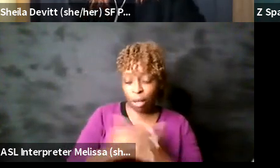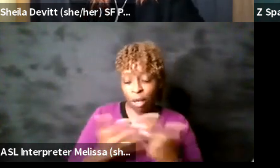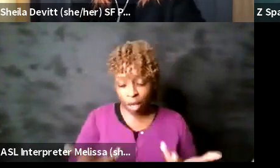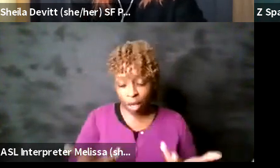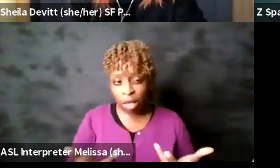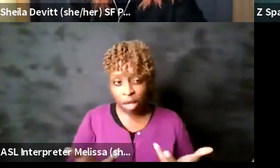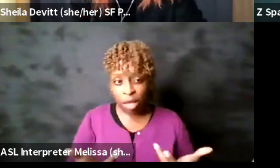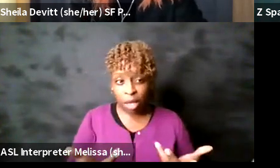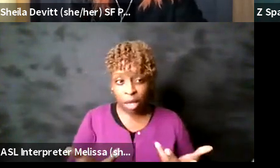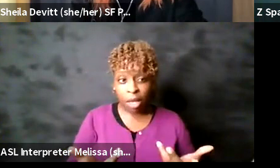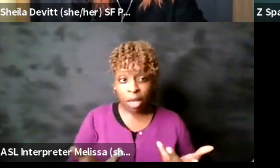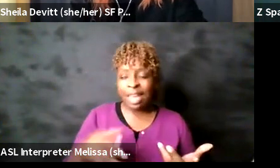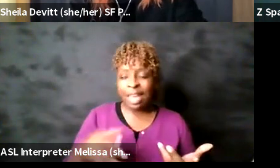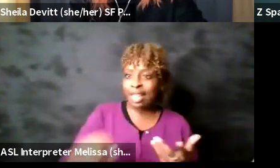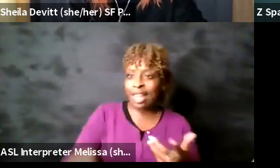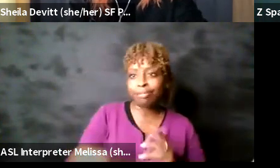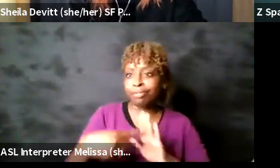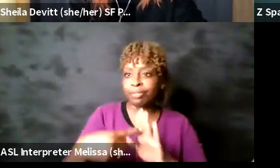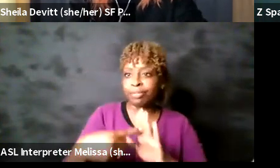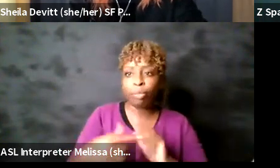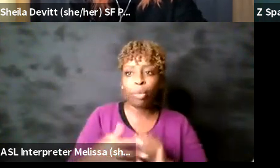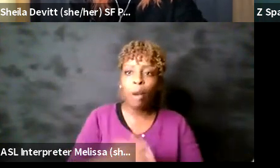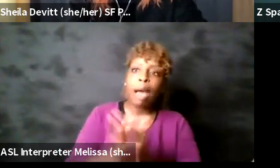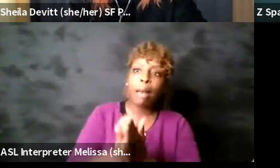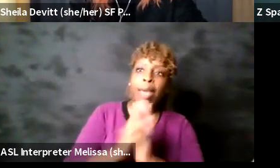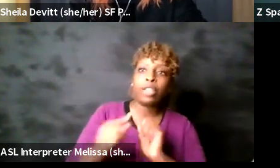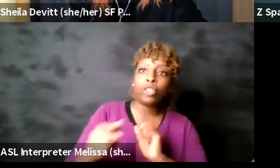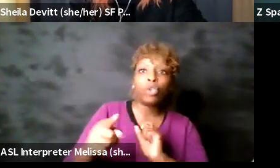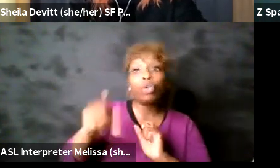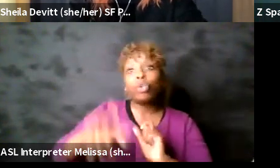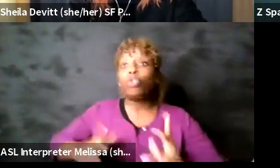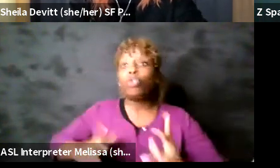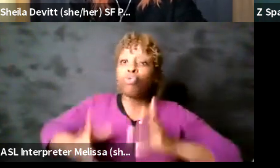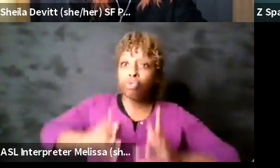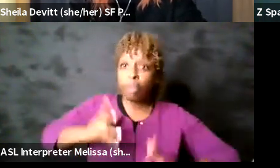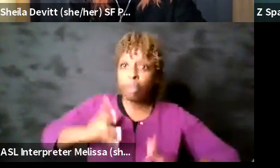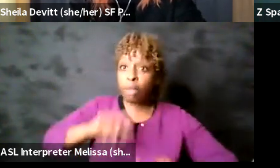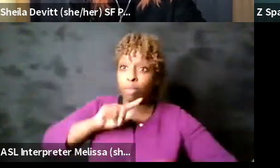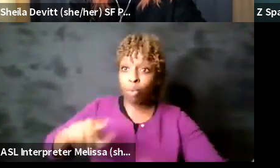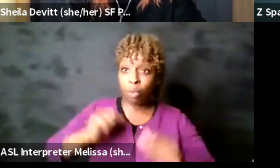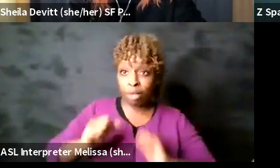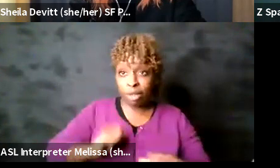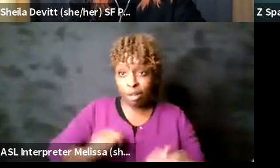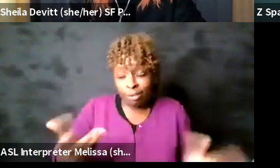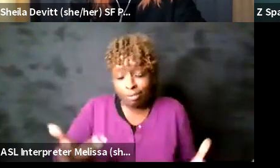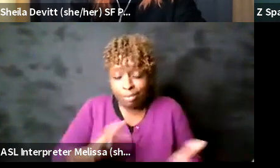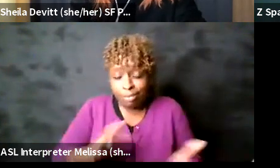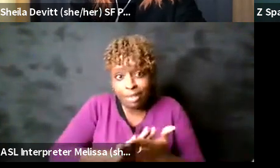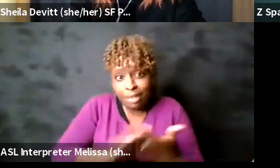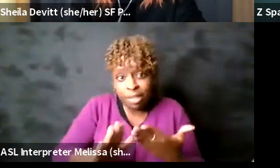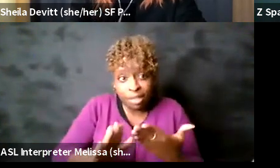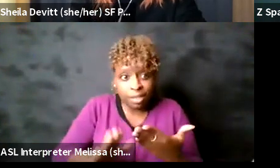to dress up to go to the theater is a nice idea we used to do it on airplanes but now we go in our pajamas and it's okay um